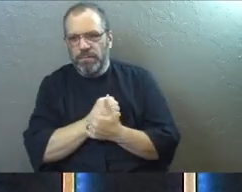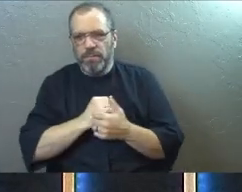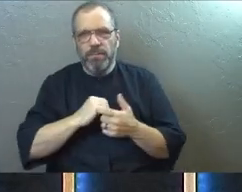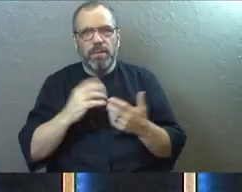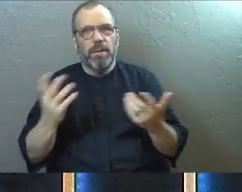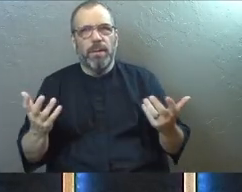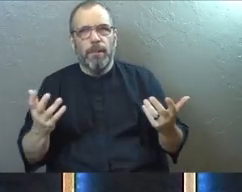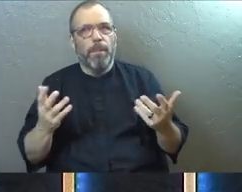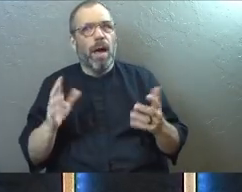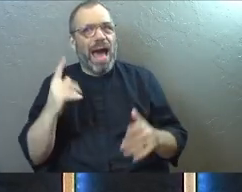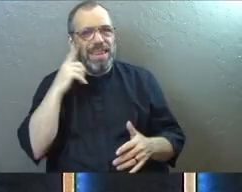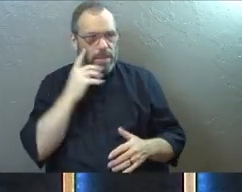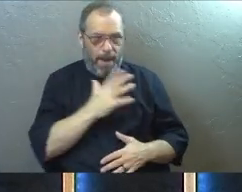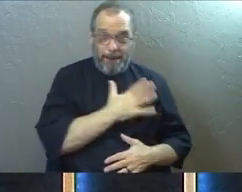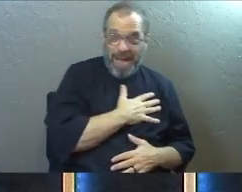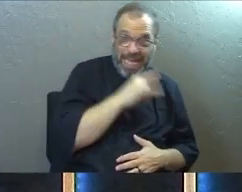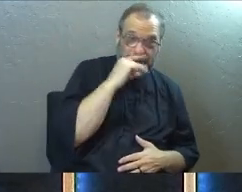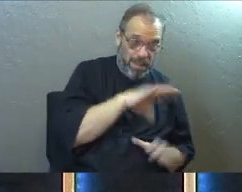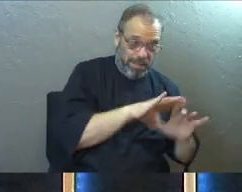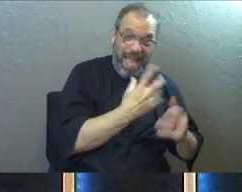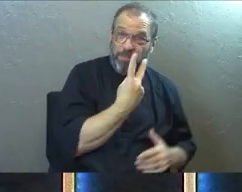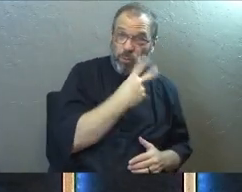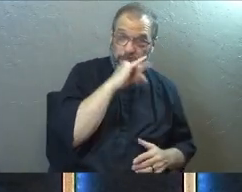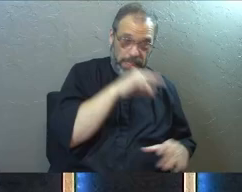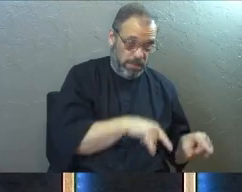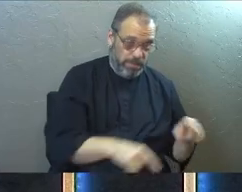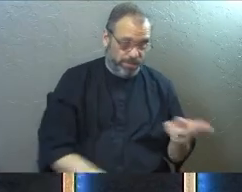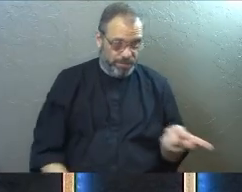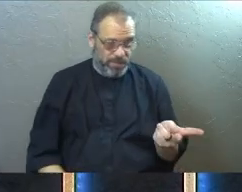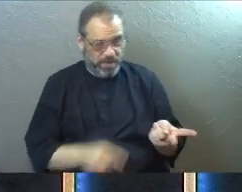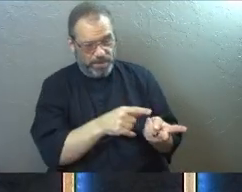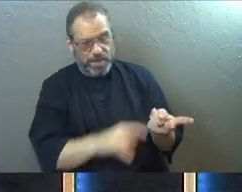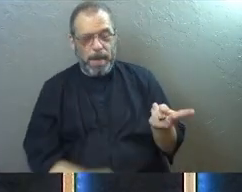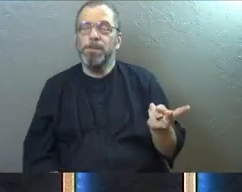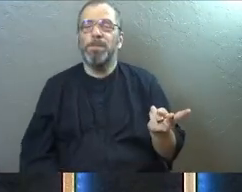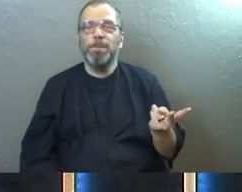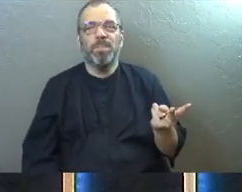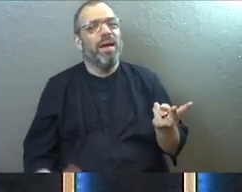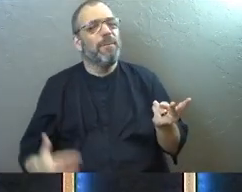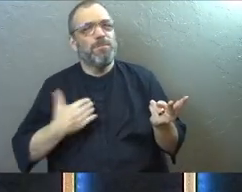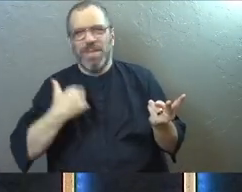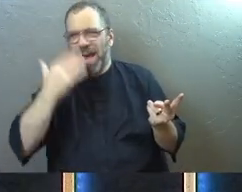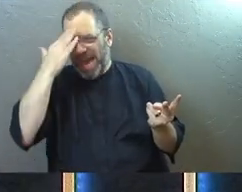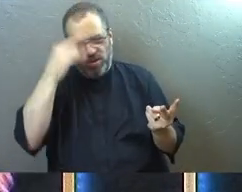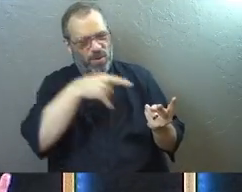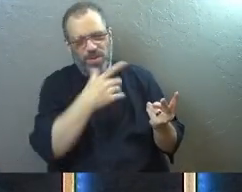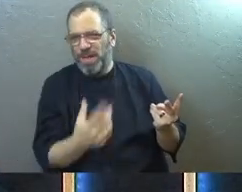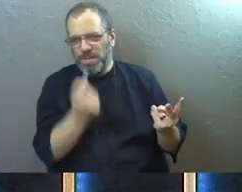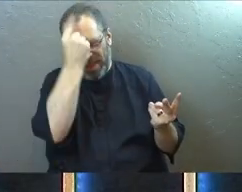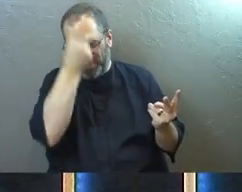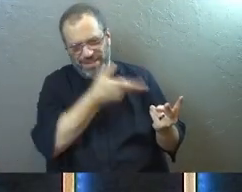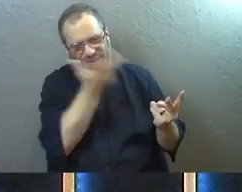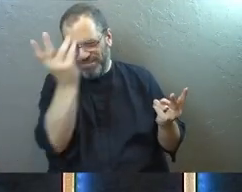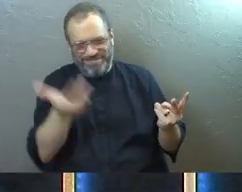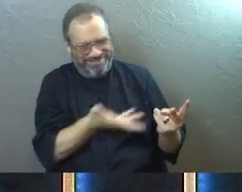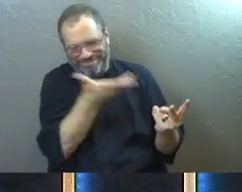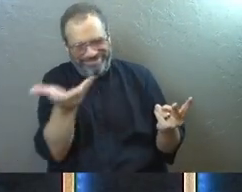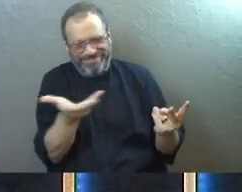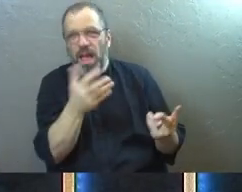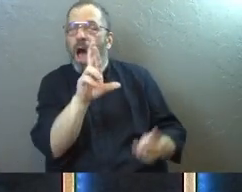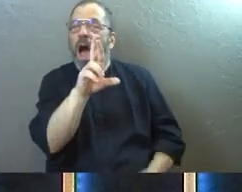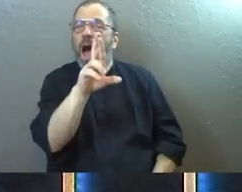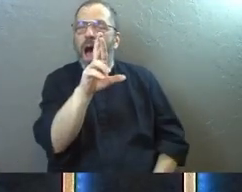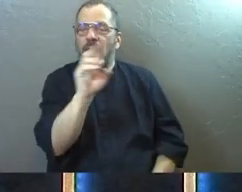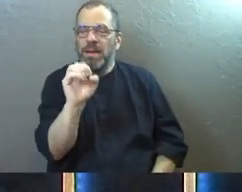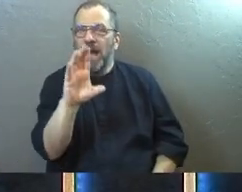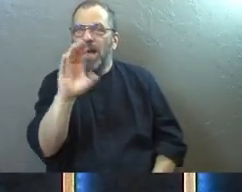like. I think about with my own kids, I've got two kids and like, I know them and I understand them, right? Like, this is how Reese